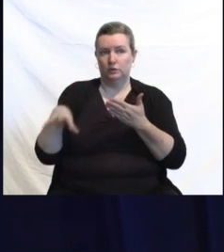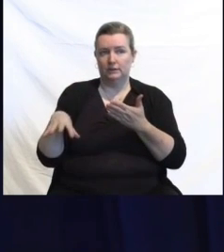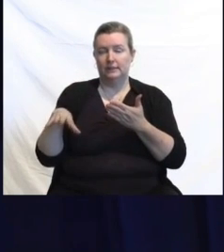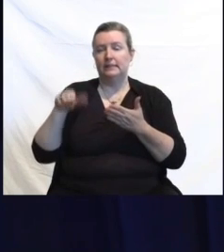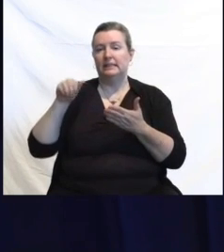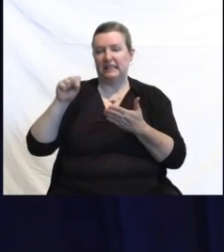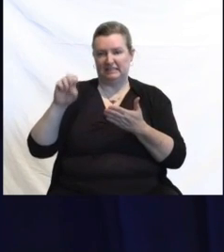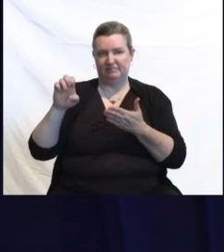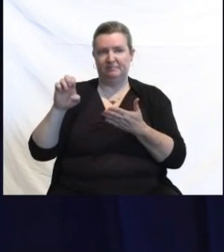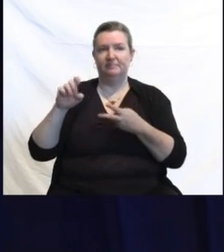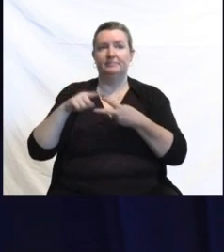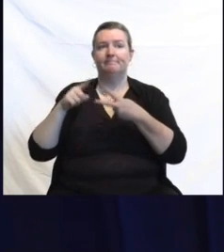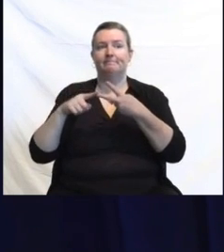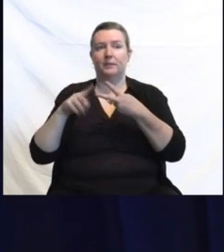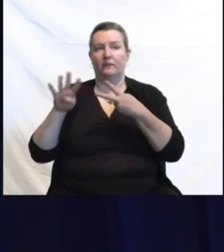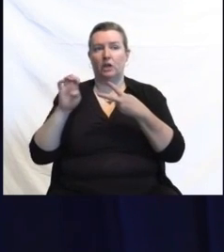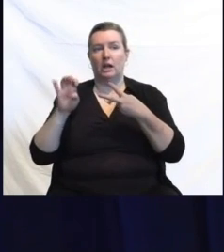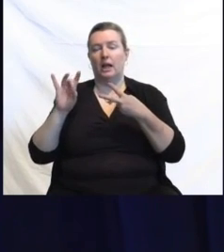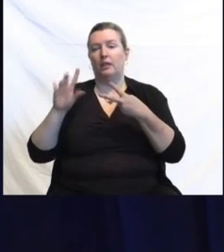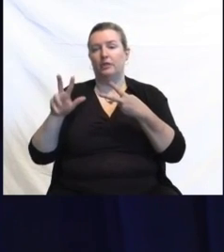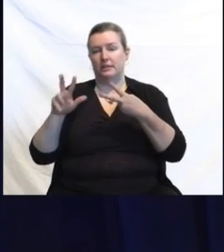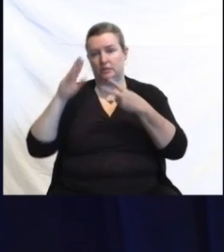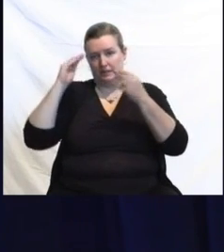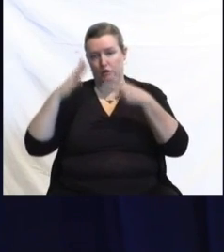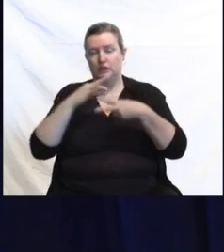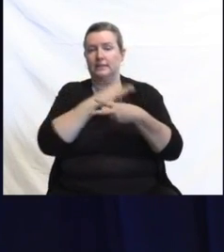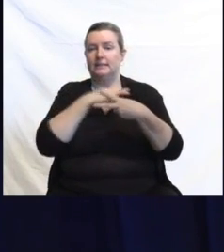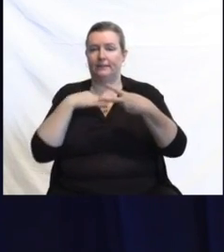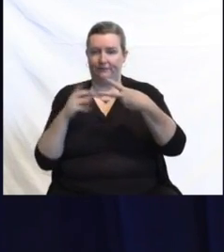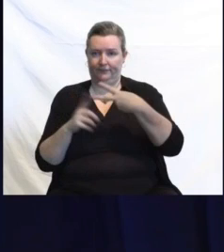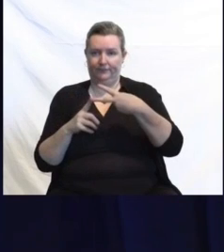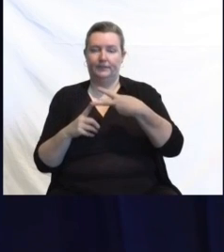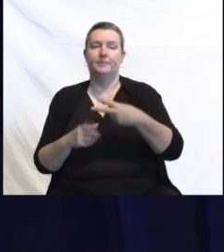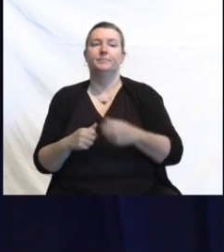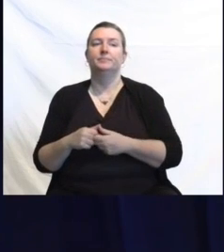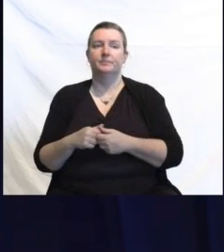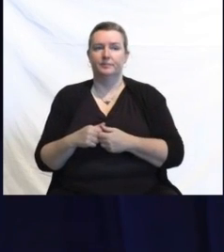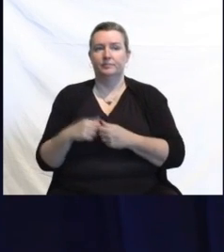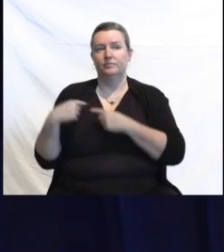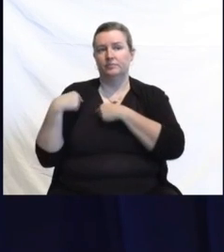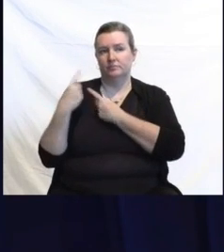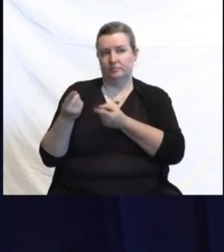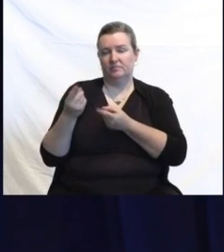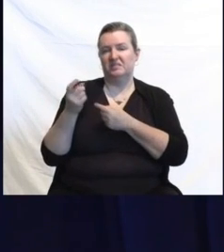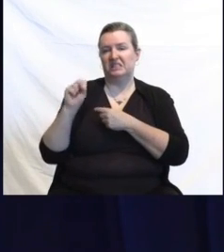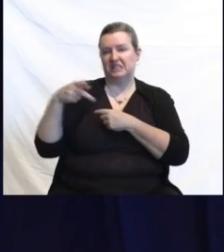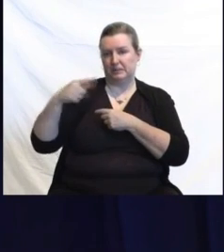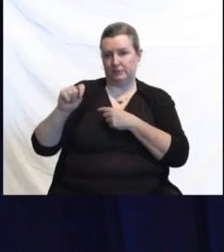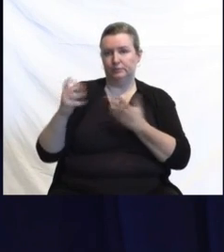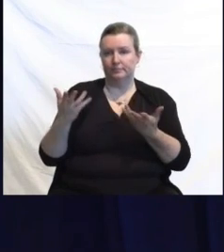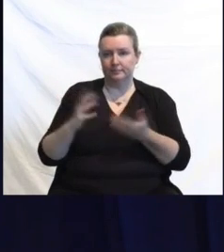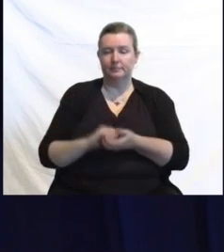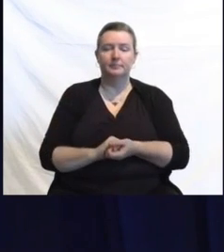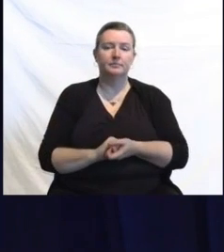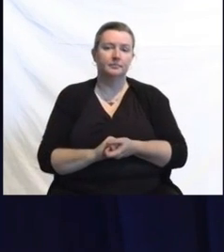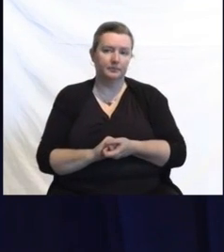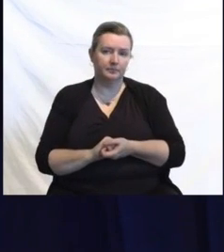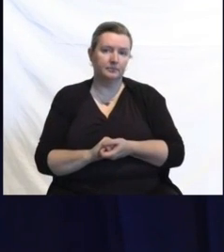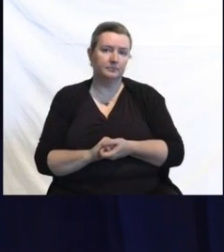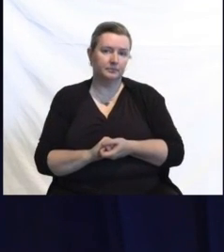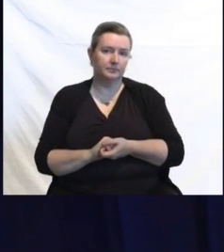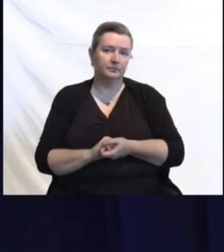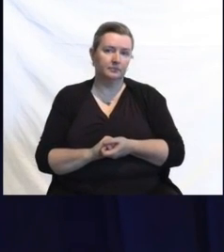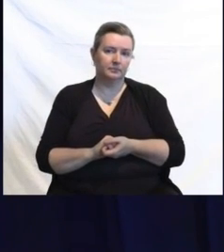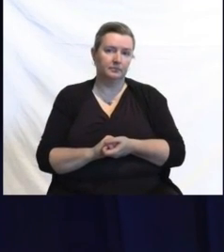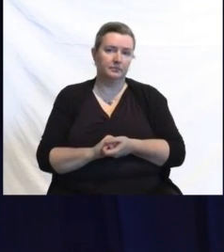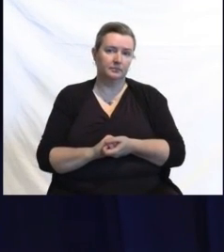483 teacher and staff cases were reported since the beginning of the year. We are seeing increases